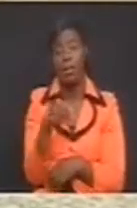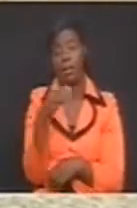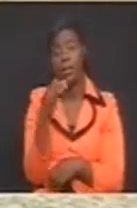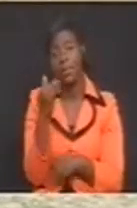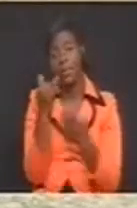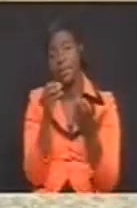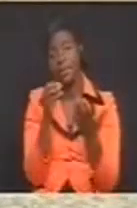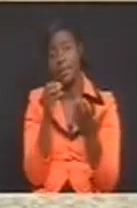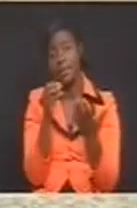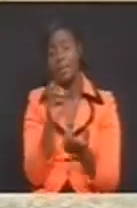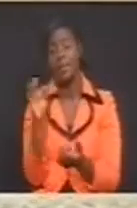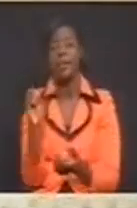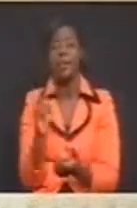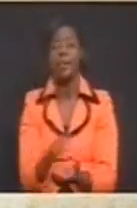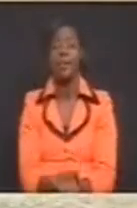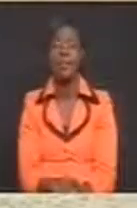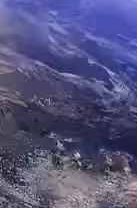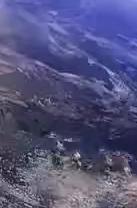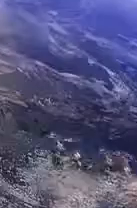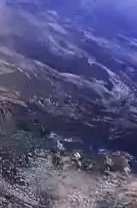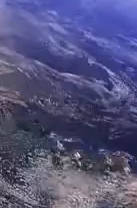MBC News, Nzimba.